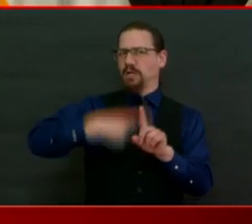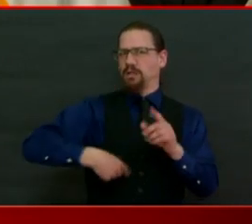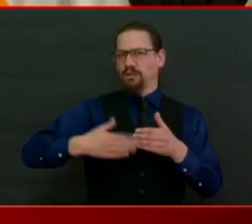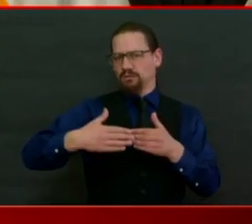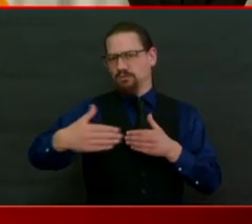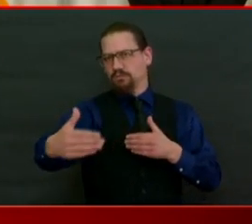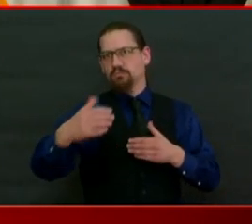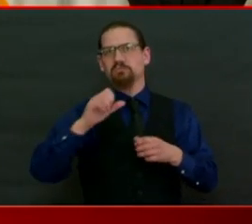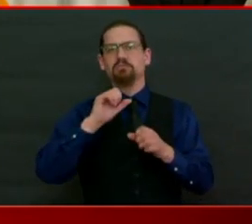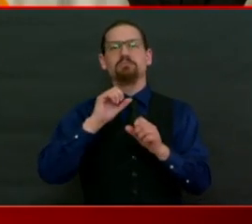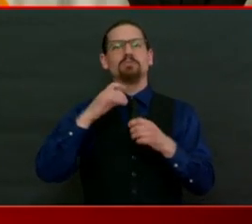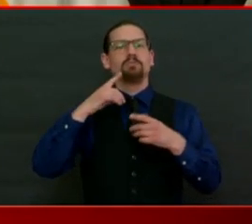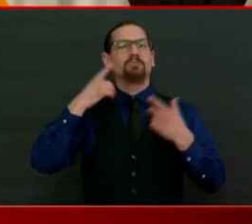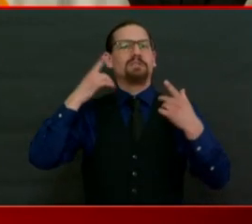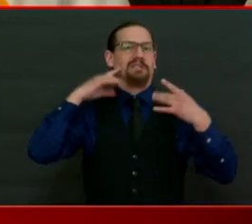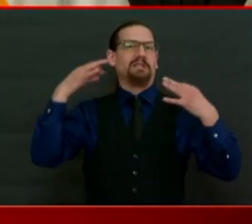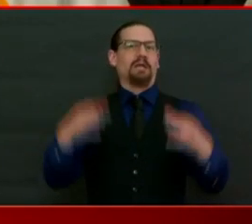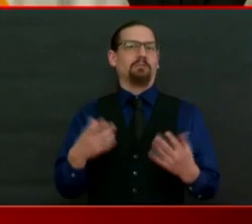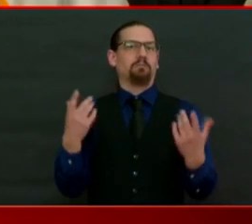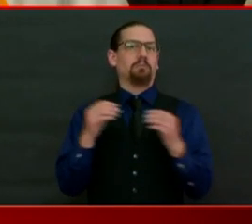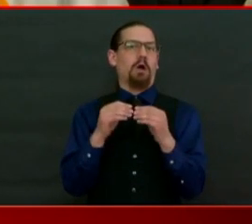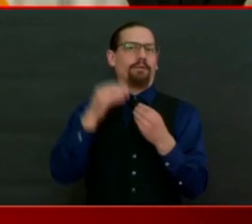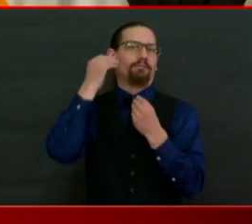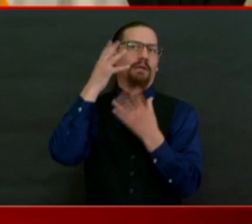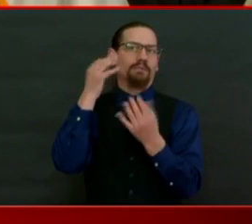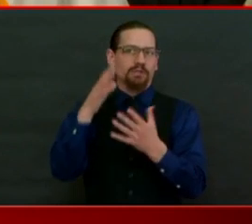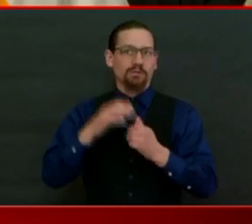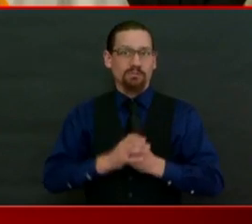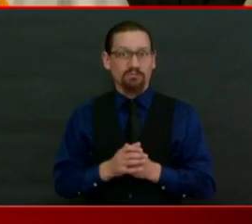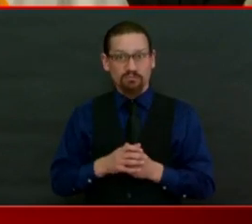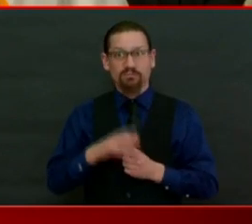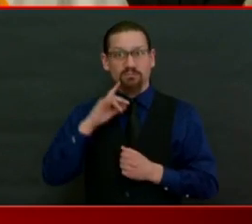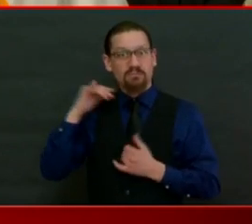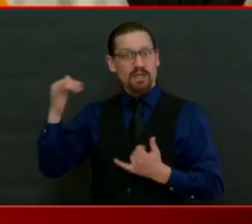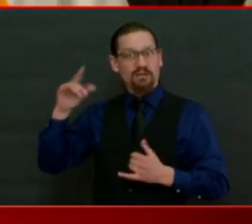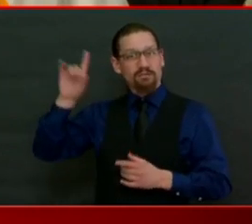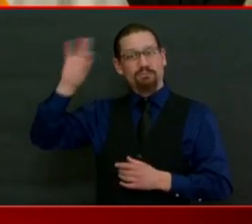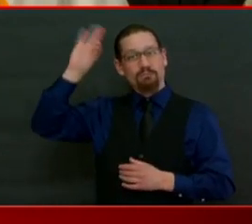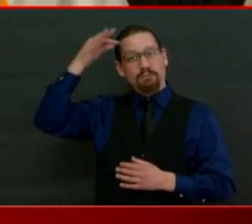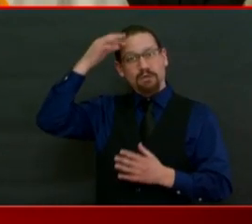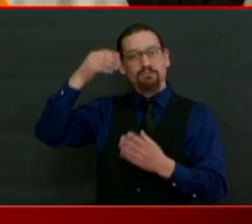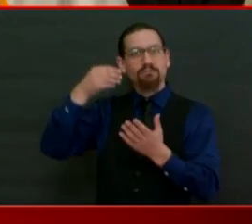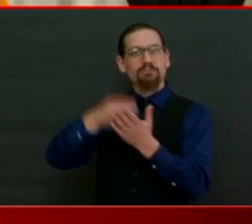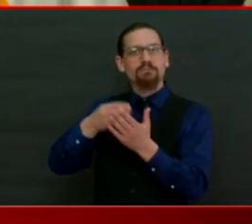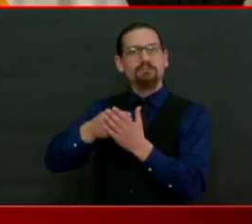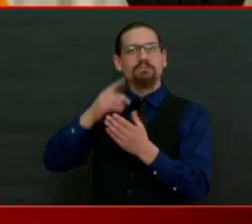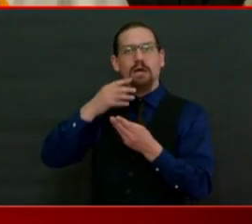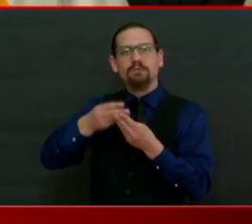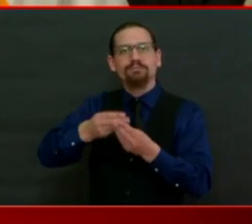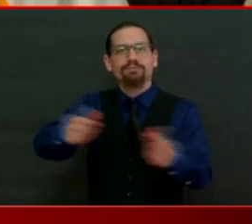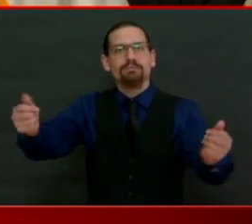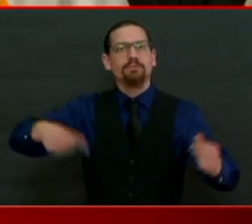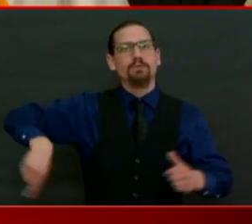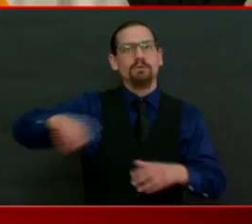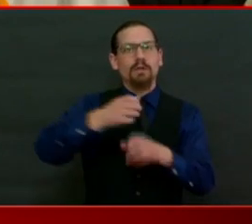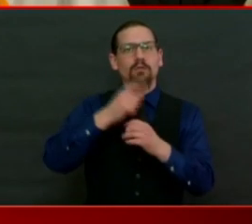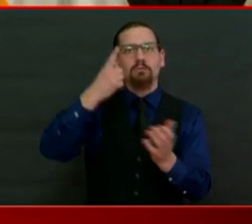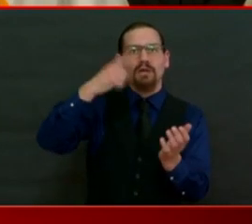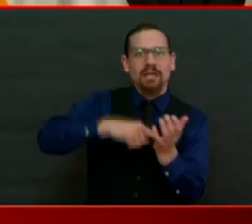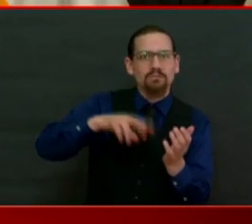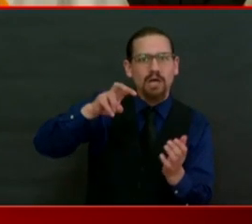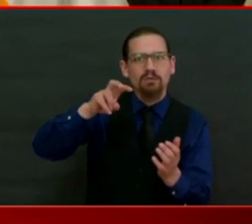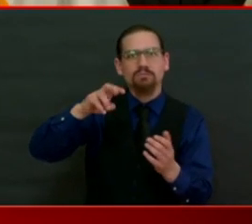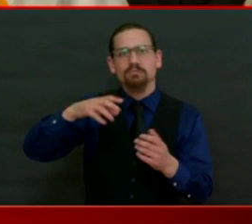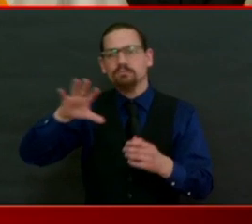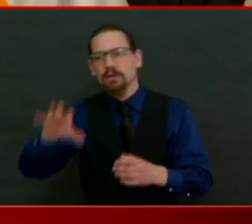stimulus money is coming into the state. We, you know, literally every day we get more information on additional